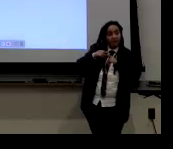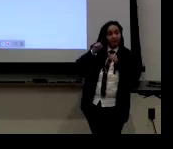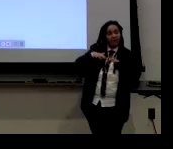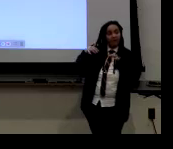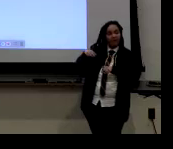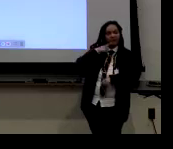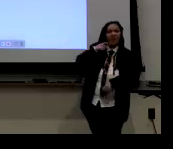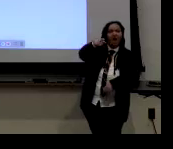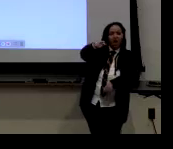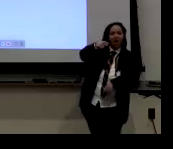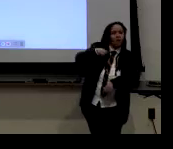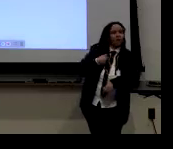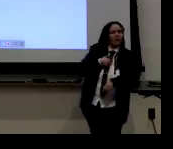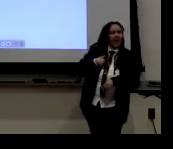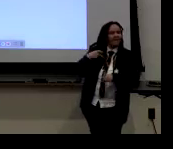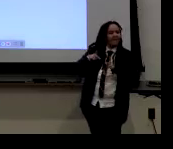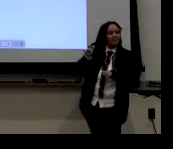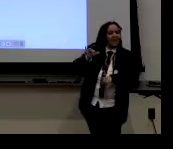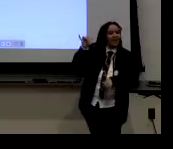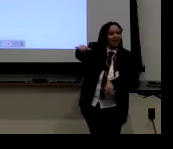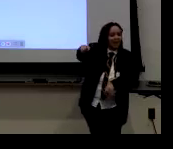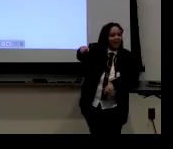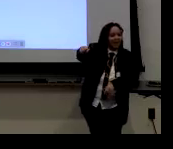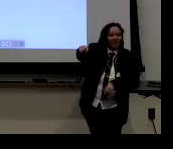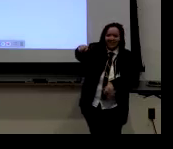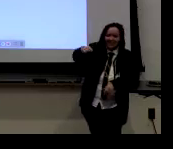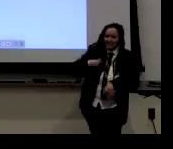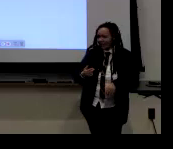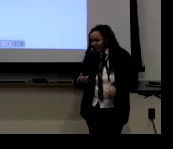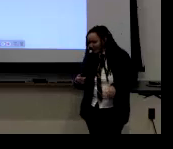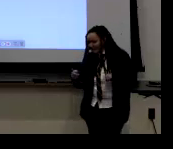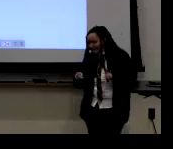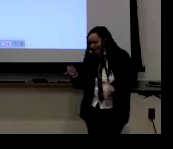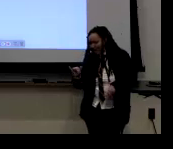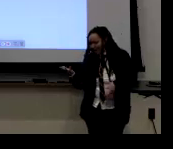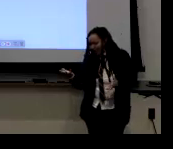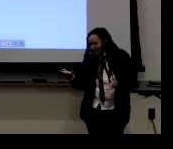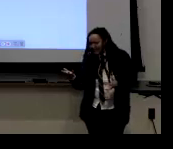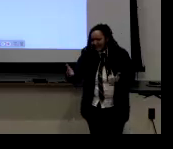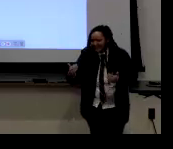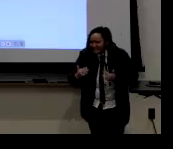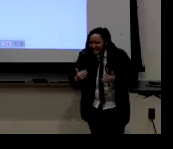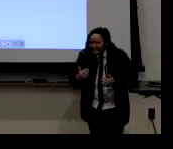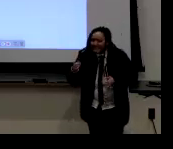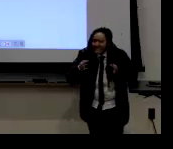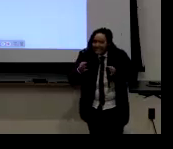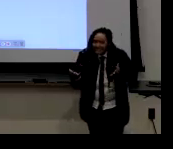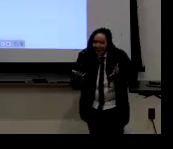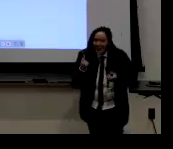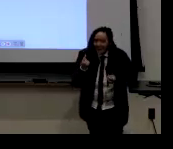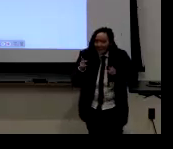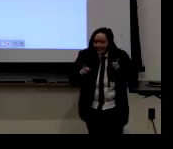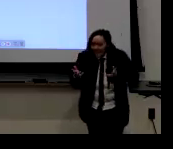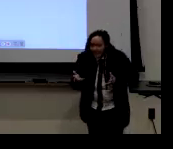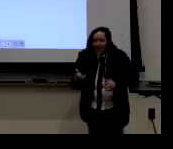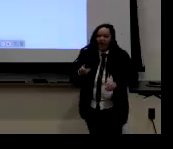And there were deaf people in Amsterdam in the audience and says, we had, they said, we have people like that. And I'm like, people like what? You know, give